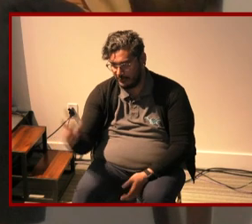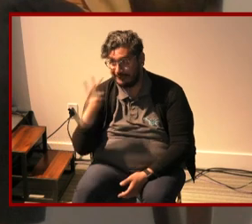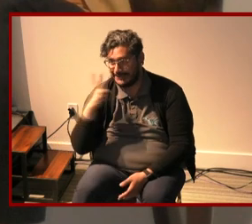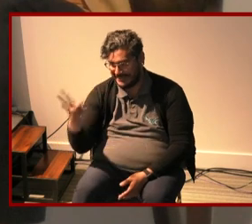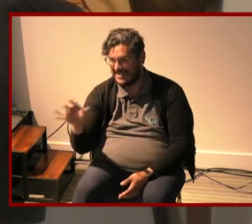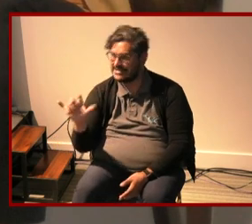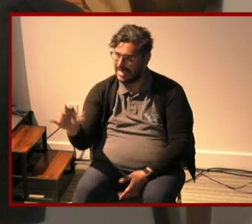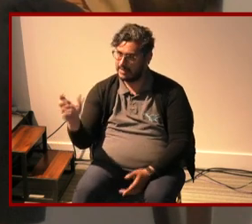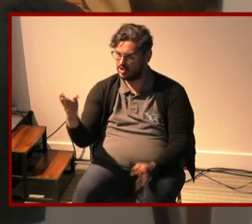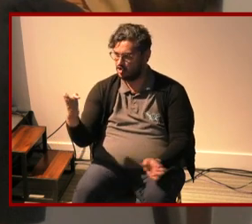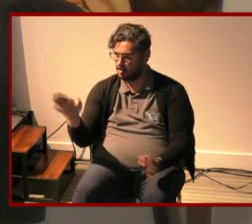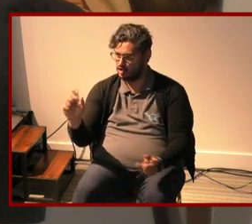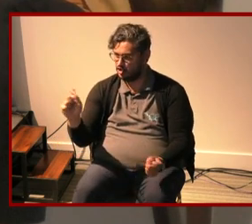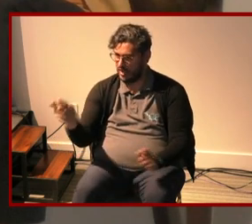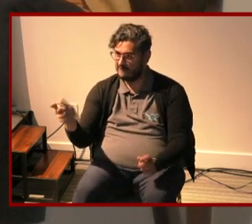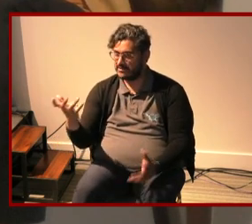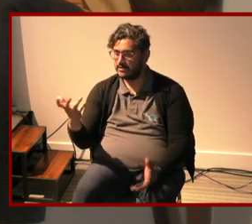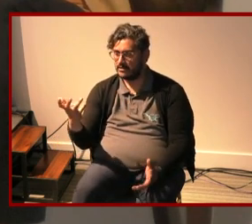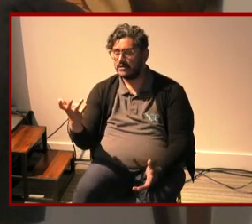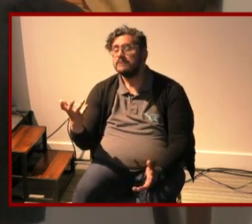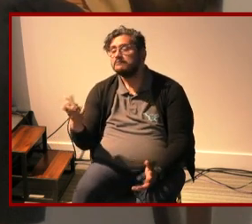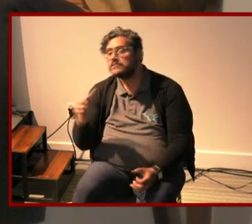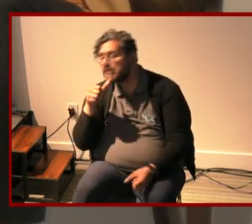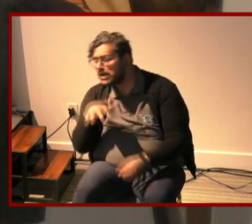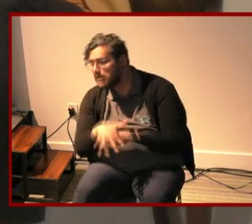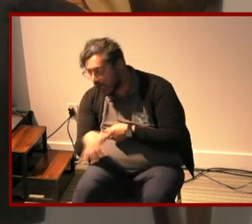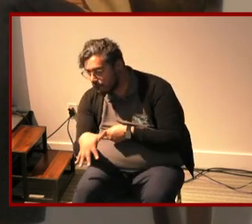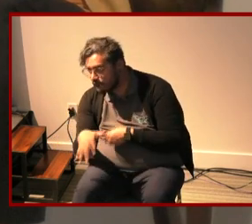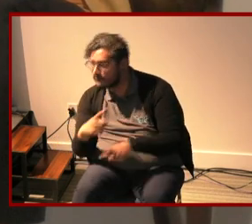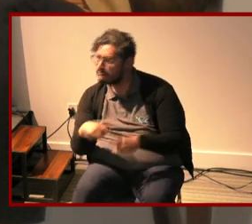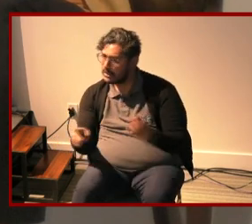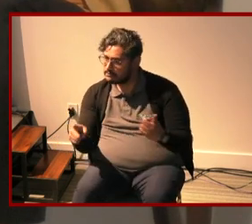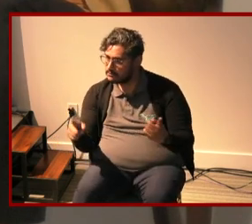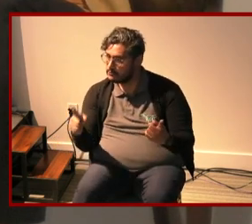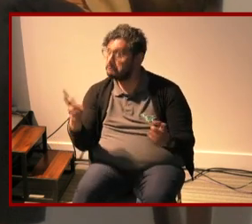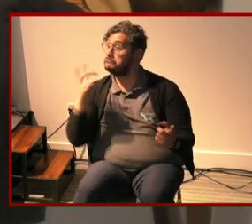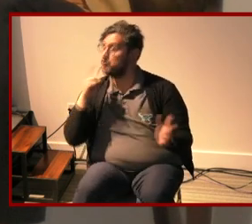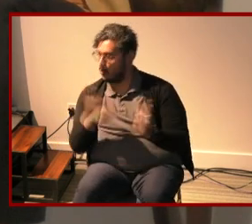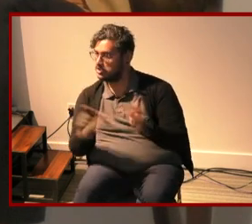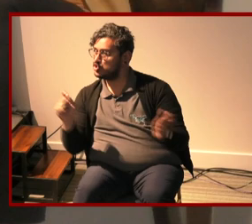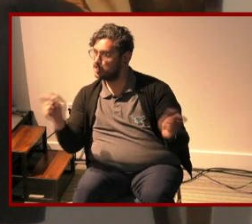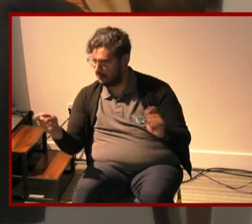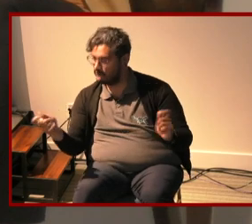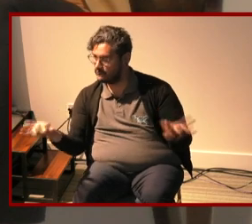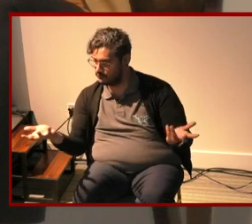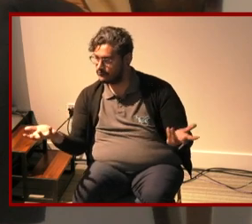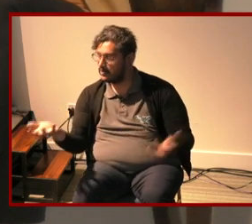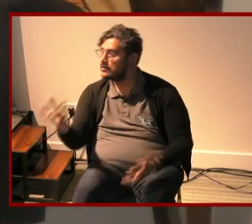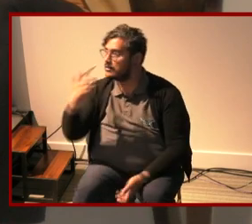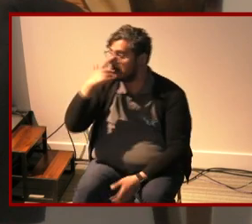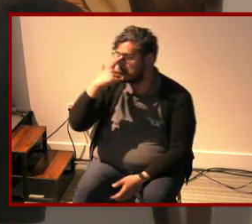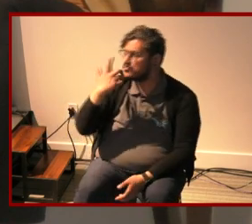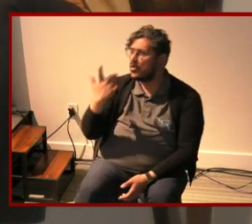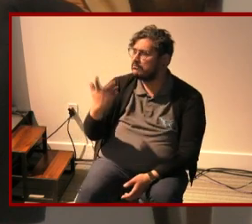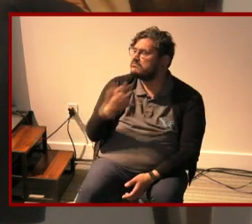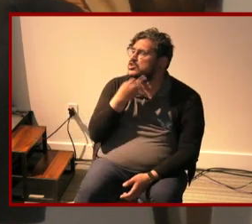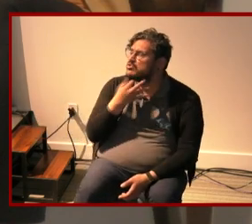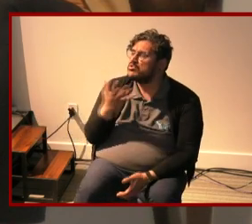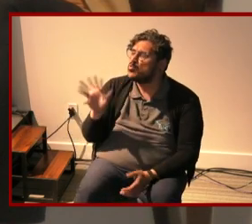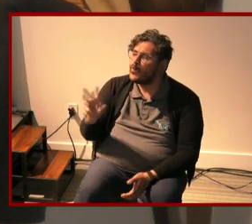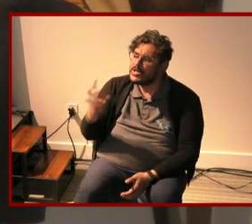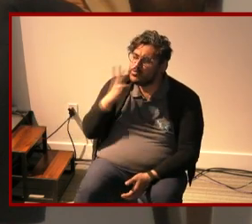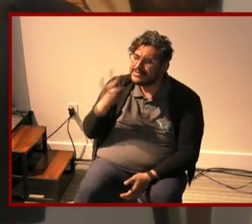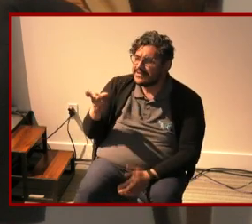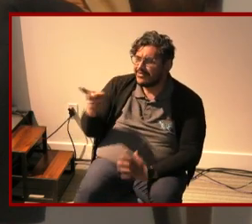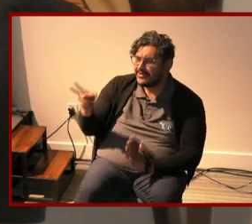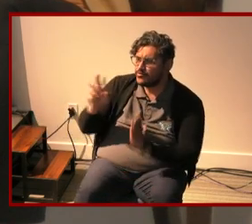but still yet not enough progress that has been made um just out of curiosity where do you see this